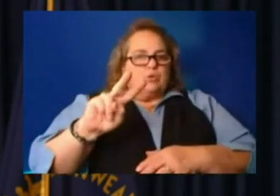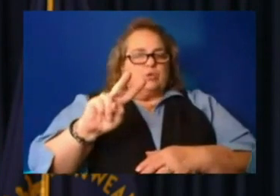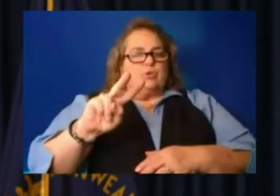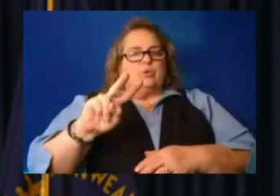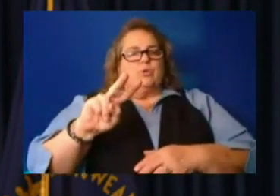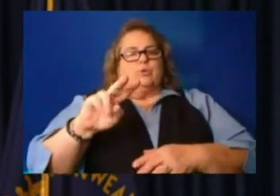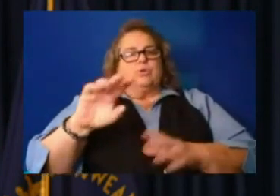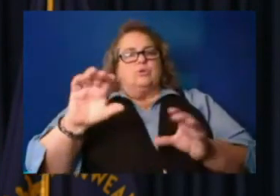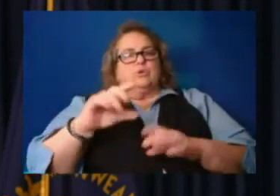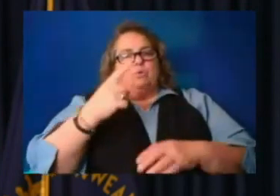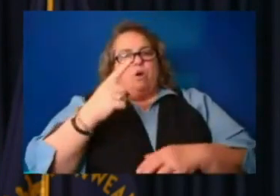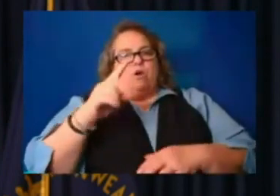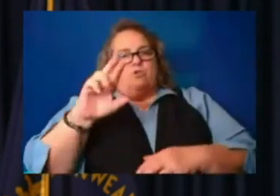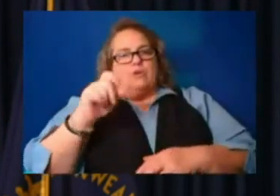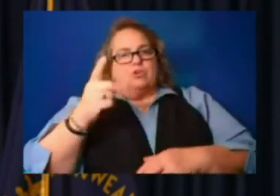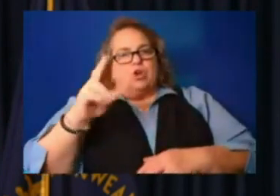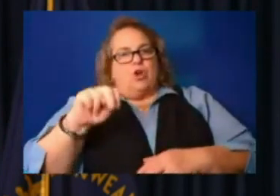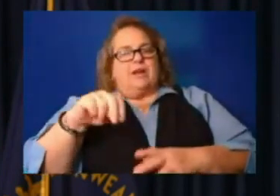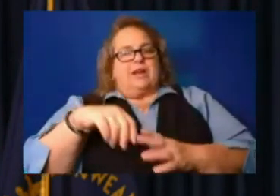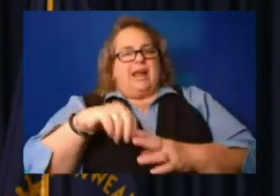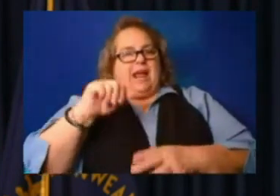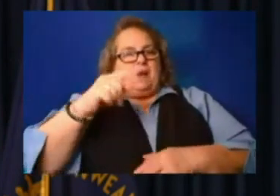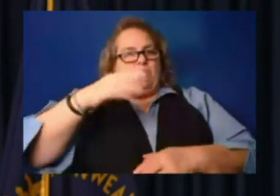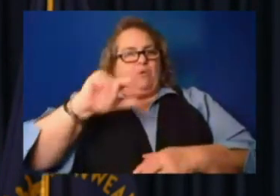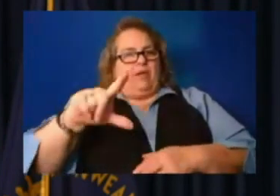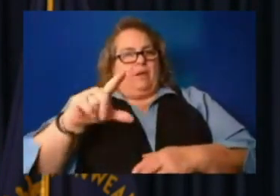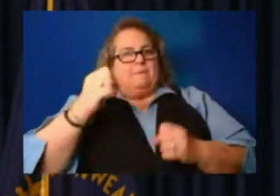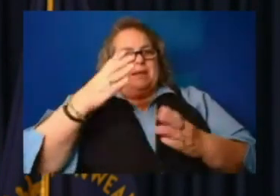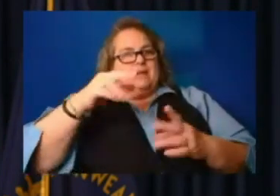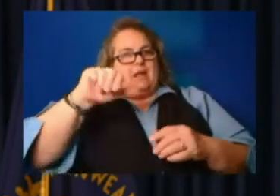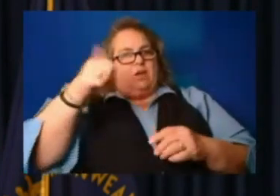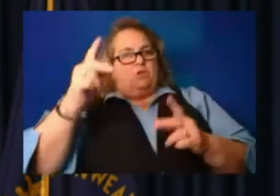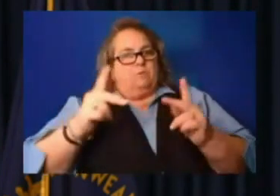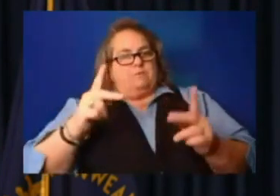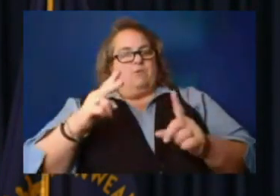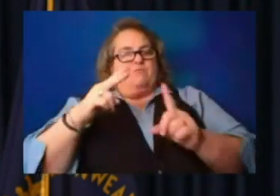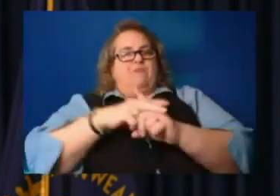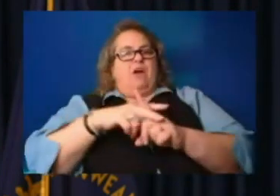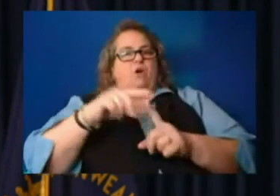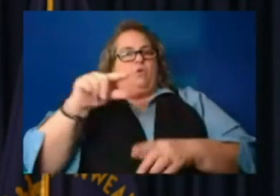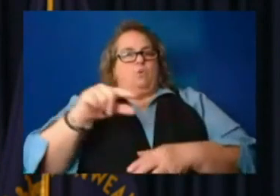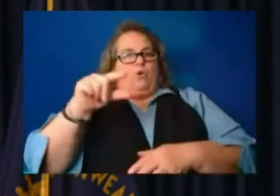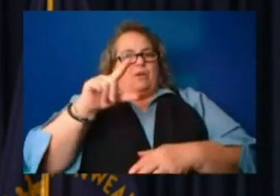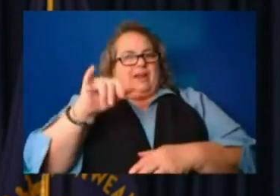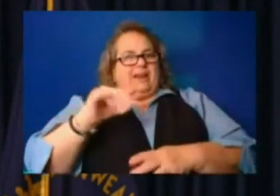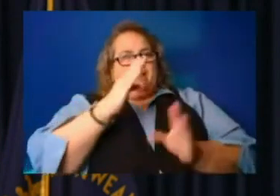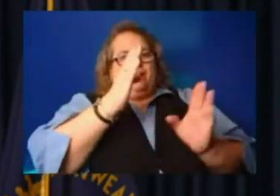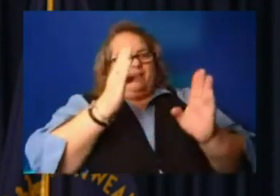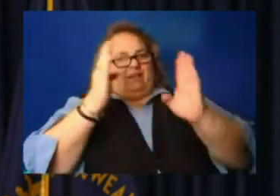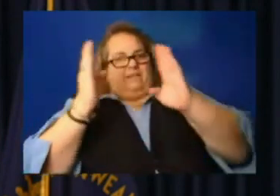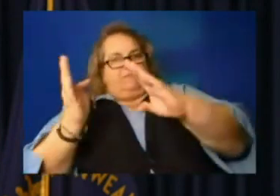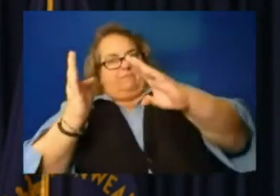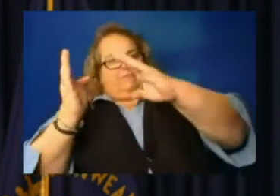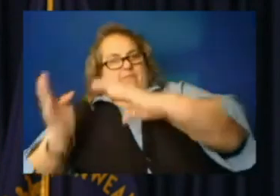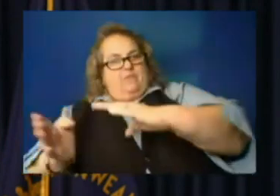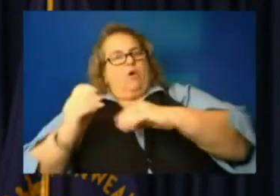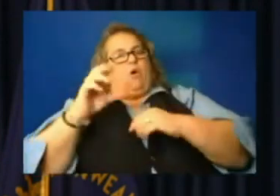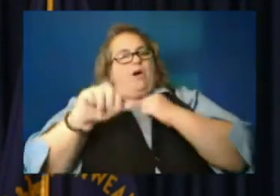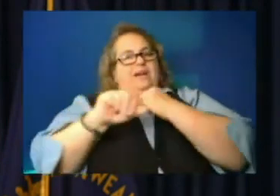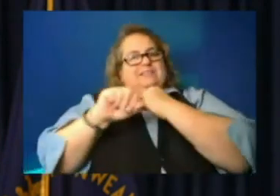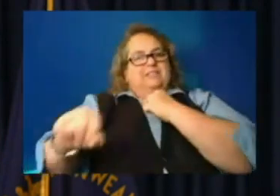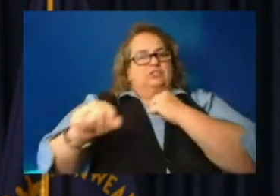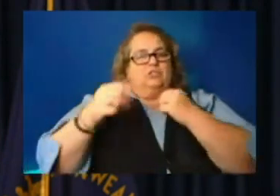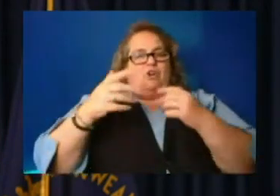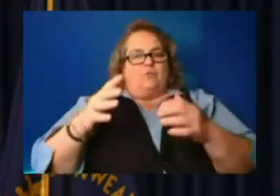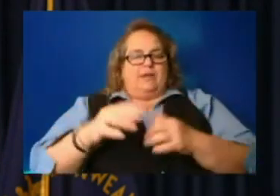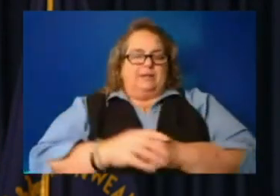in April of each year. But a lot of other people may file quarterly. Some may have had an extension already. So if